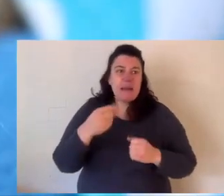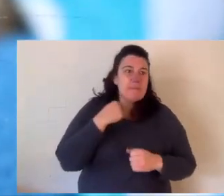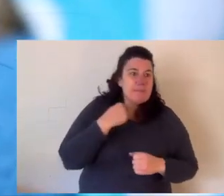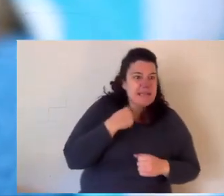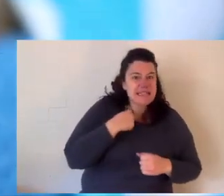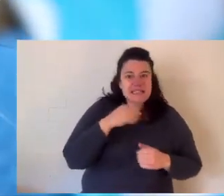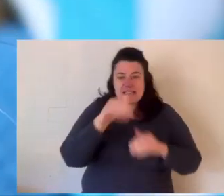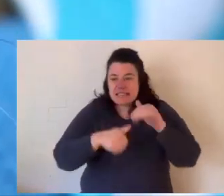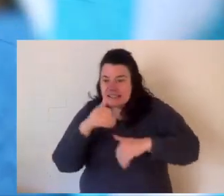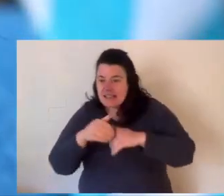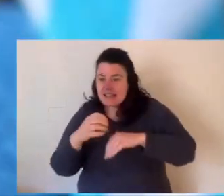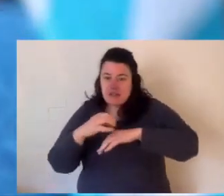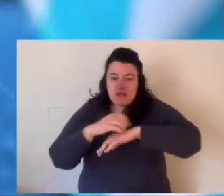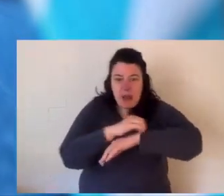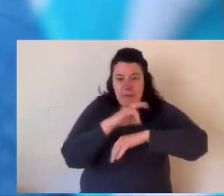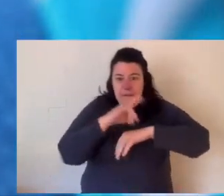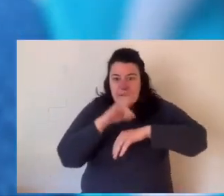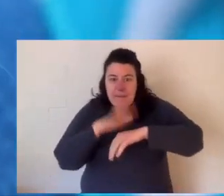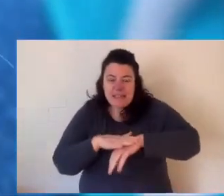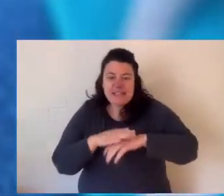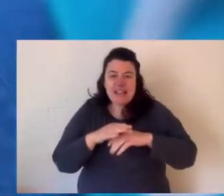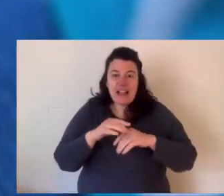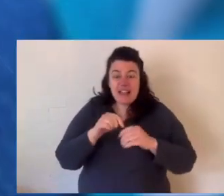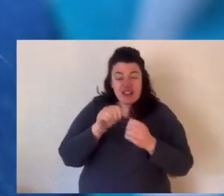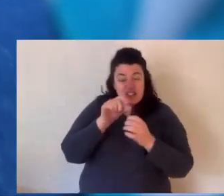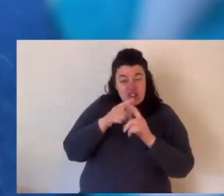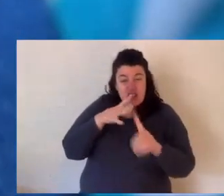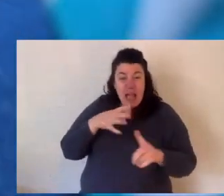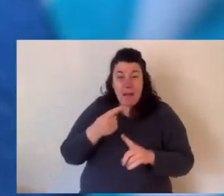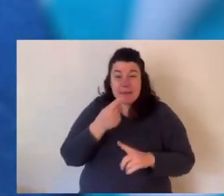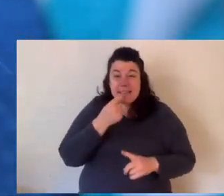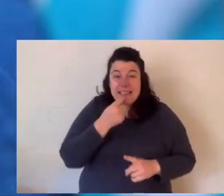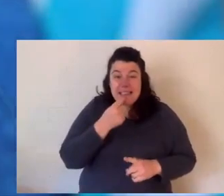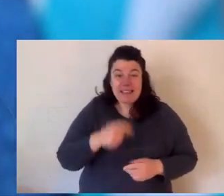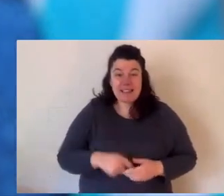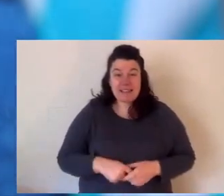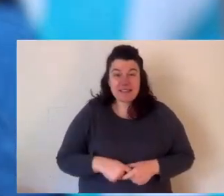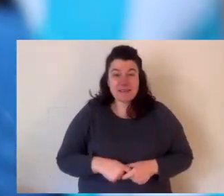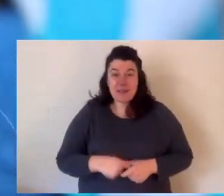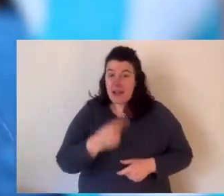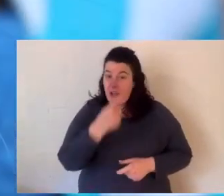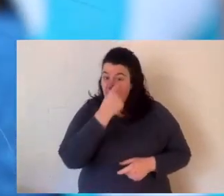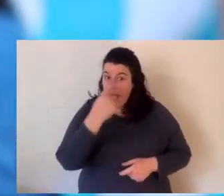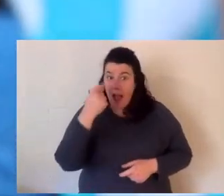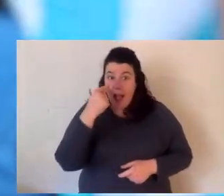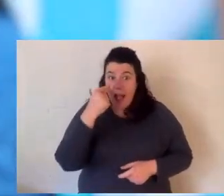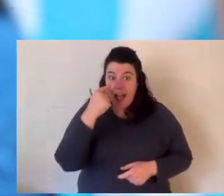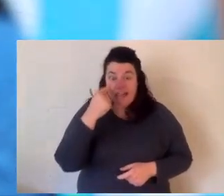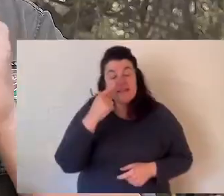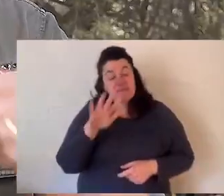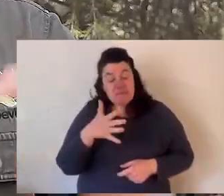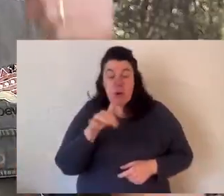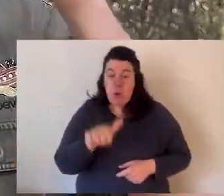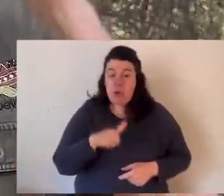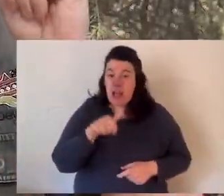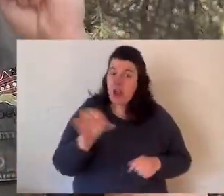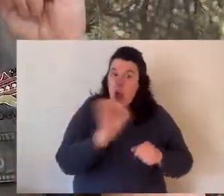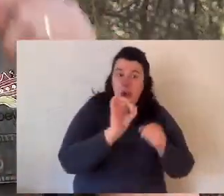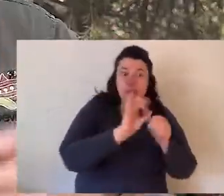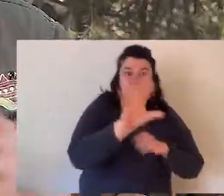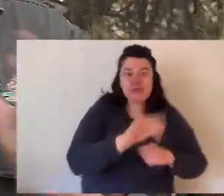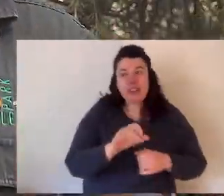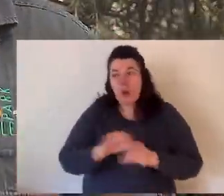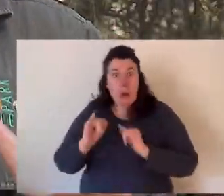is full of sharp teeth. They'll eat and dig for grubs and beetles and insects. So they've got sharp little teeth. Now their